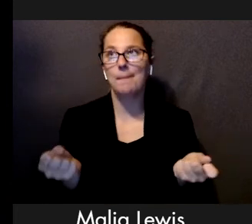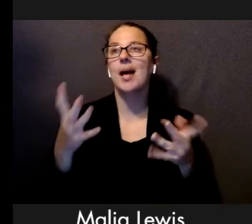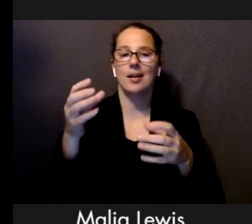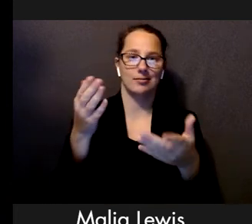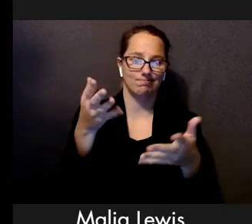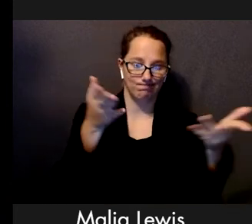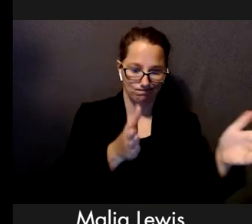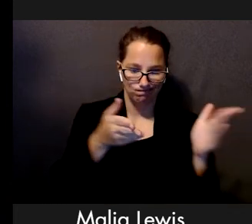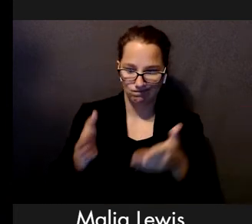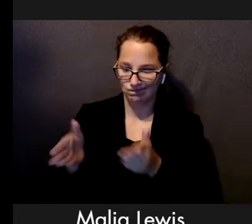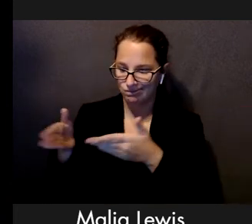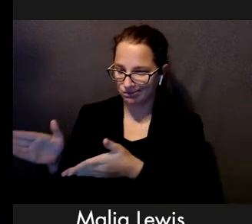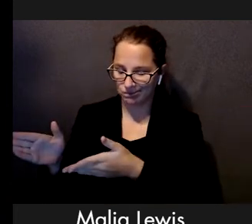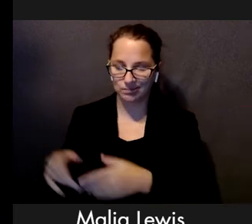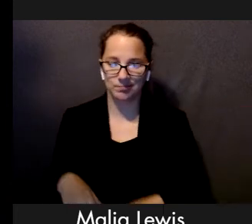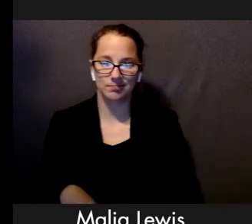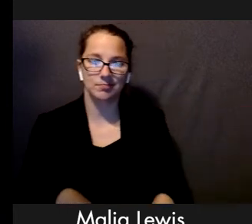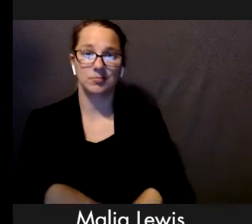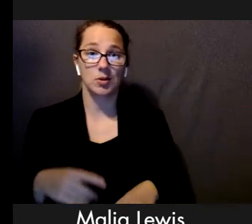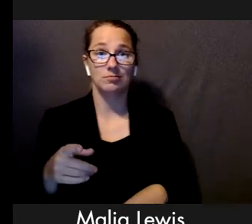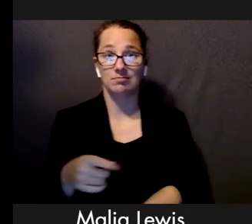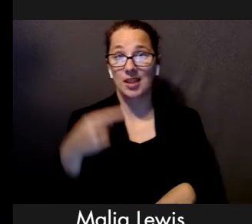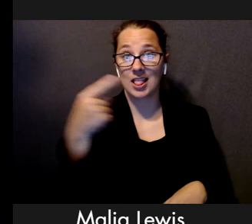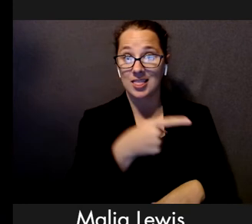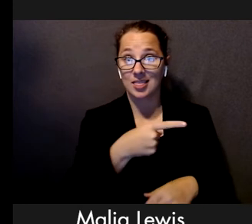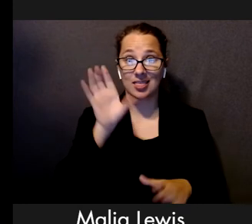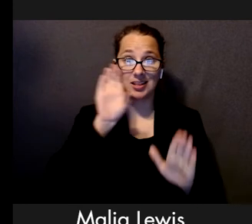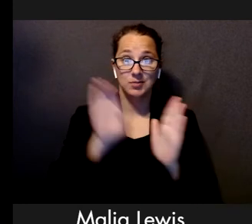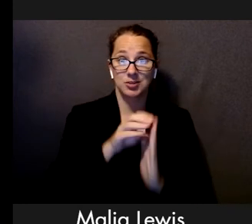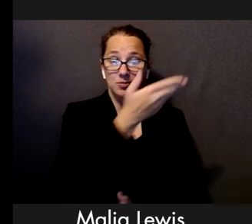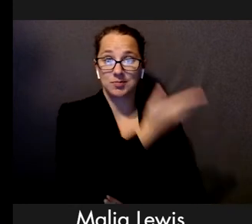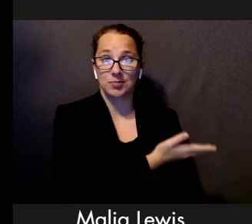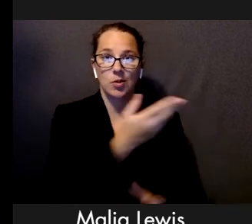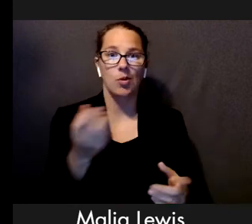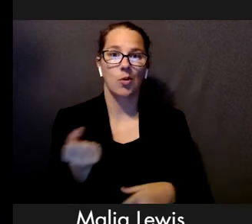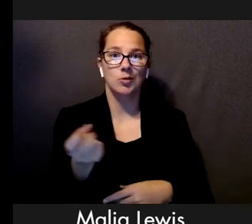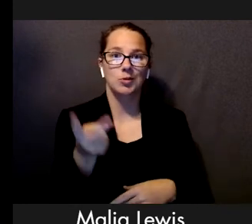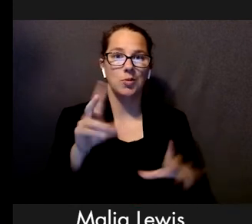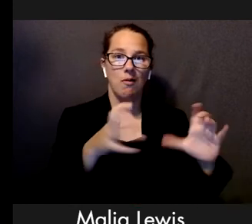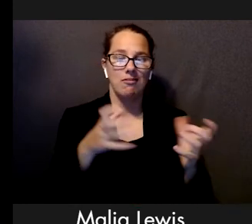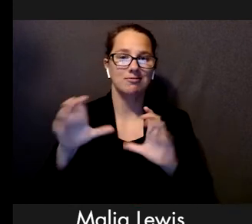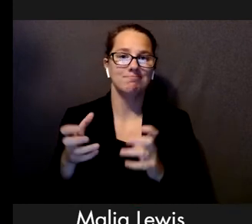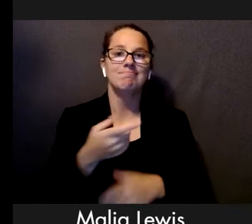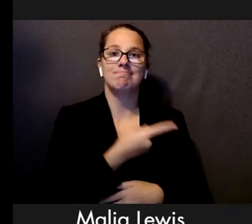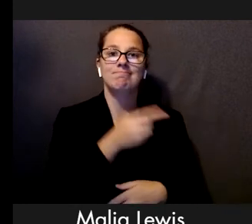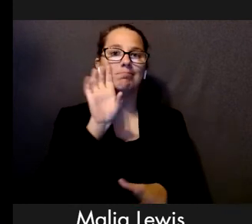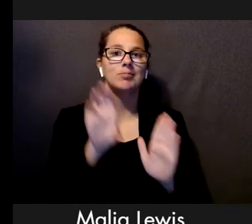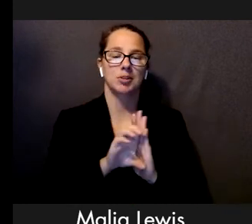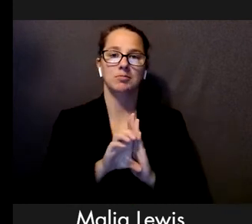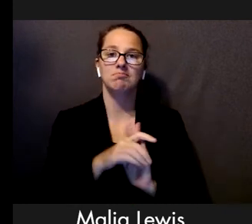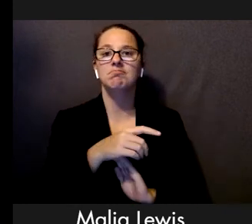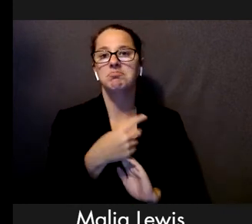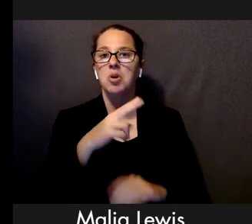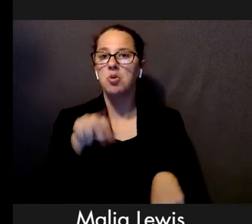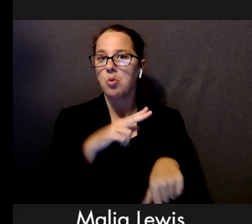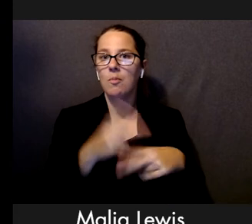forms. So, let's say this photo right here of two boys holding two balls. Let's say this is something a person with